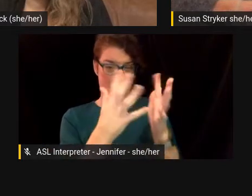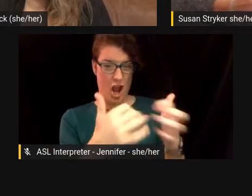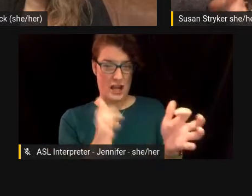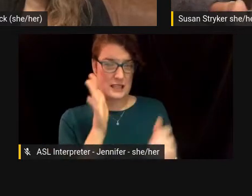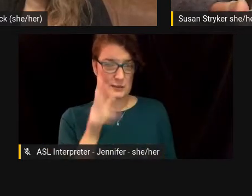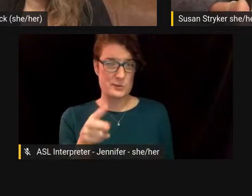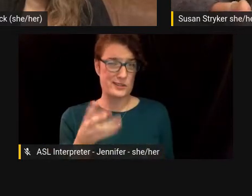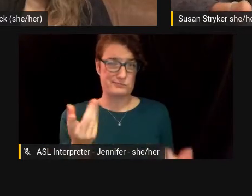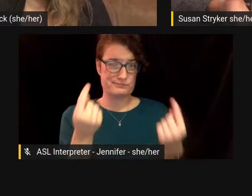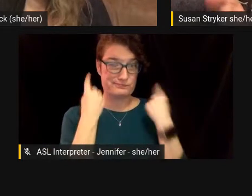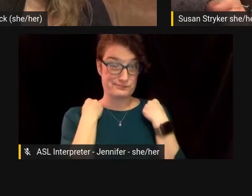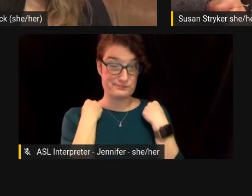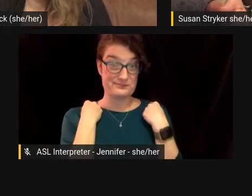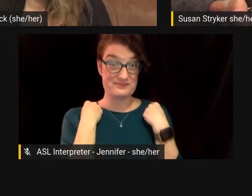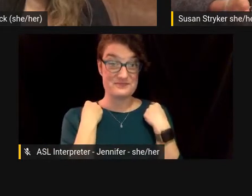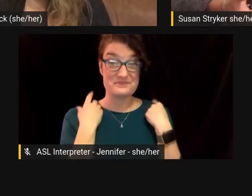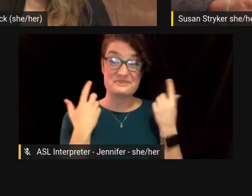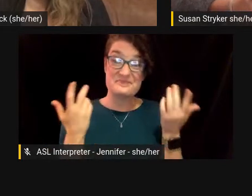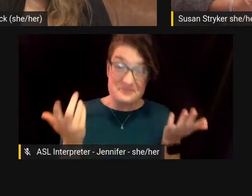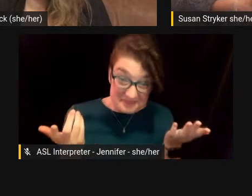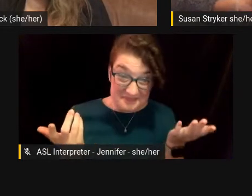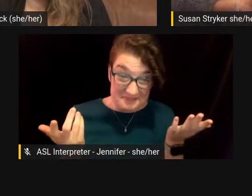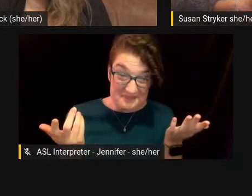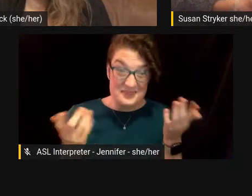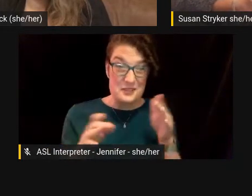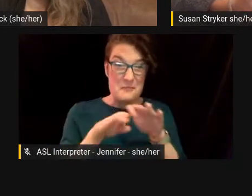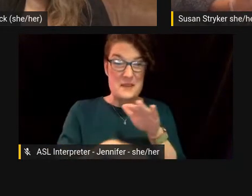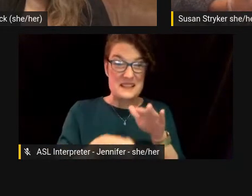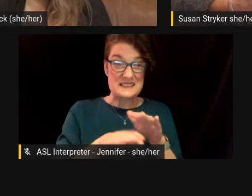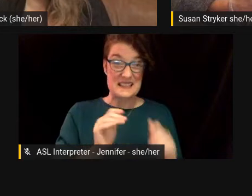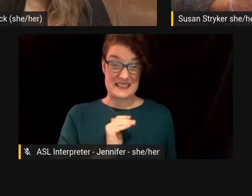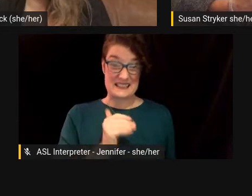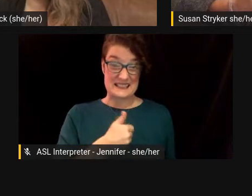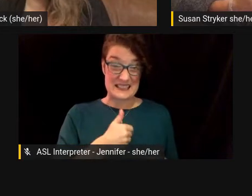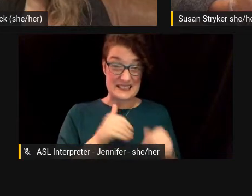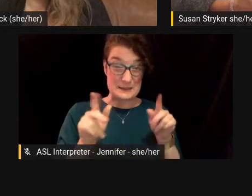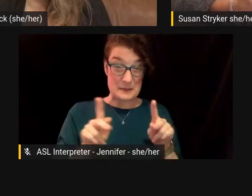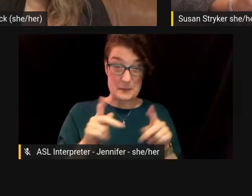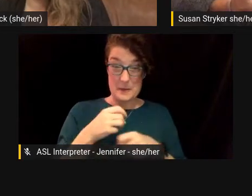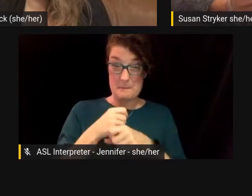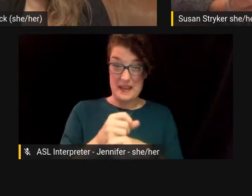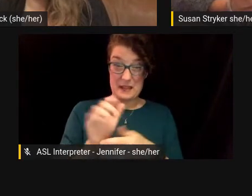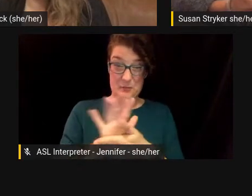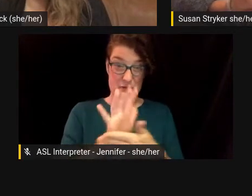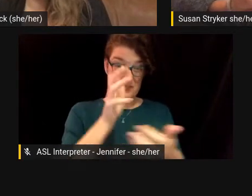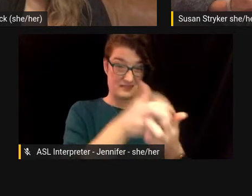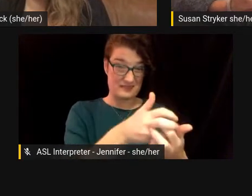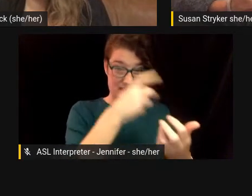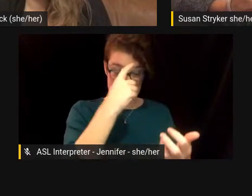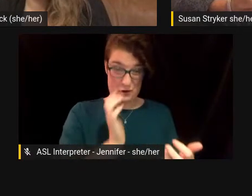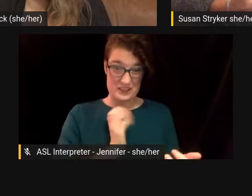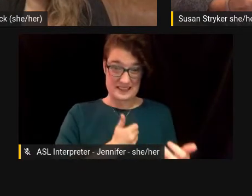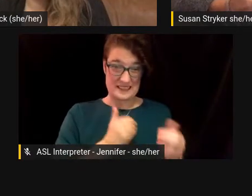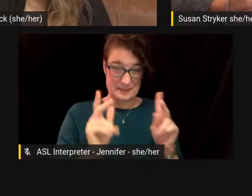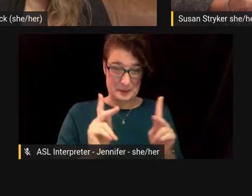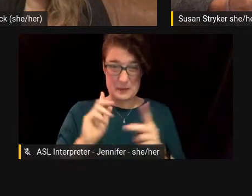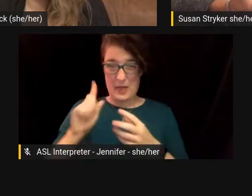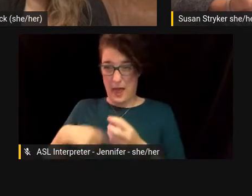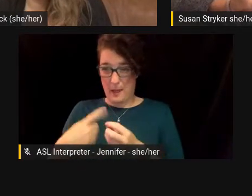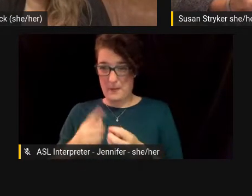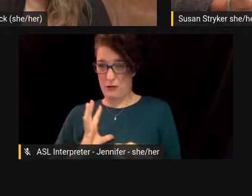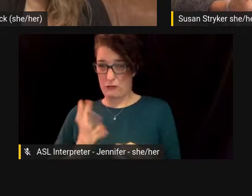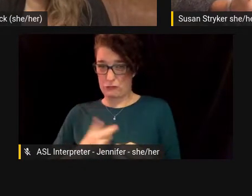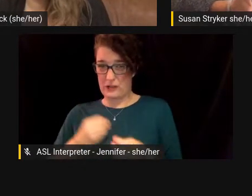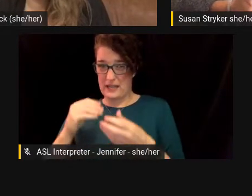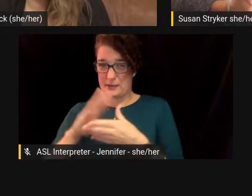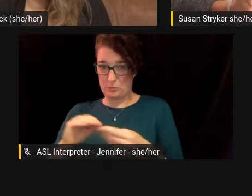So basically it's like they were, it was cis people making a movie for cis people about a trans person and telling it